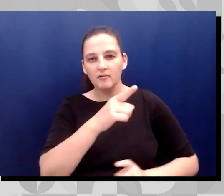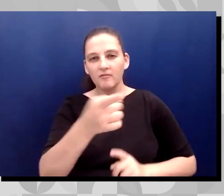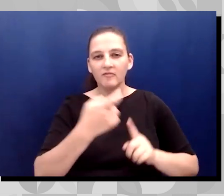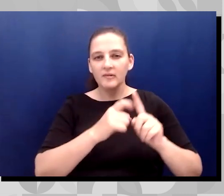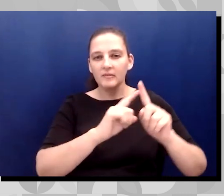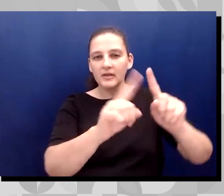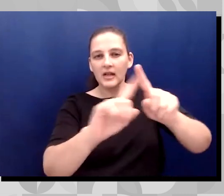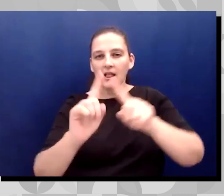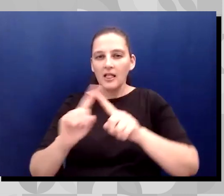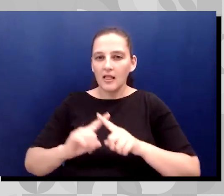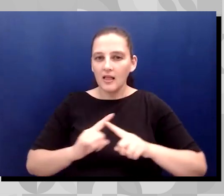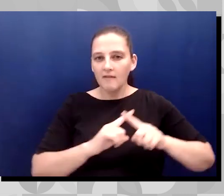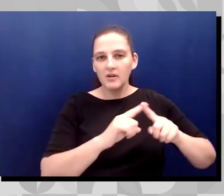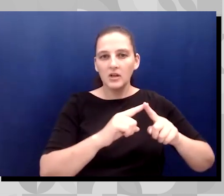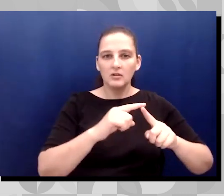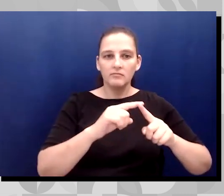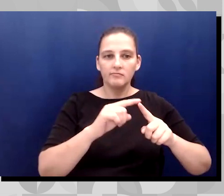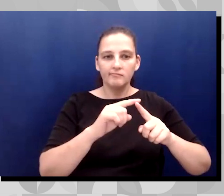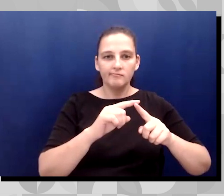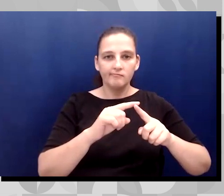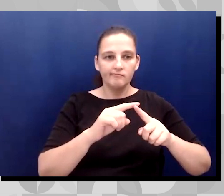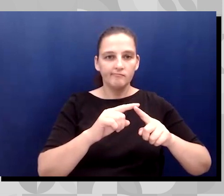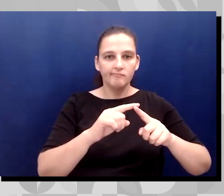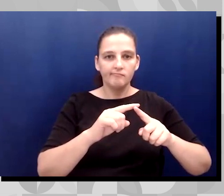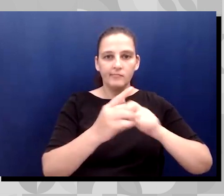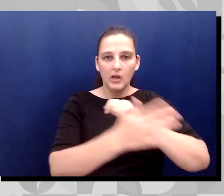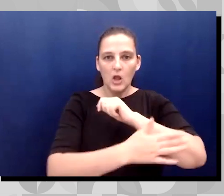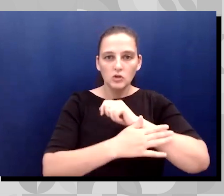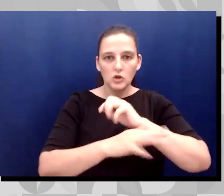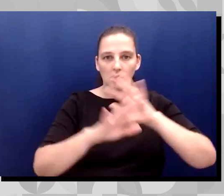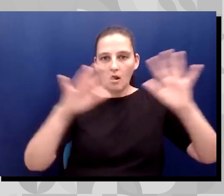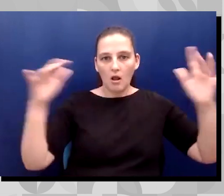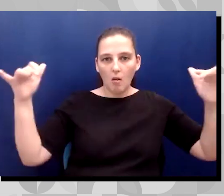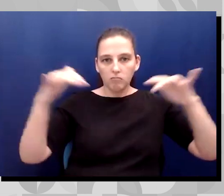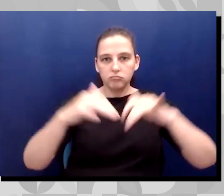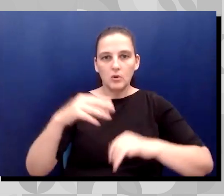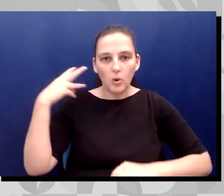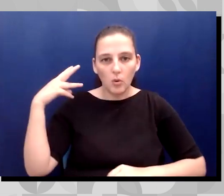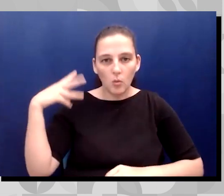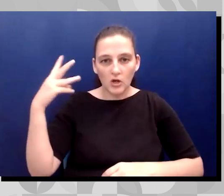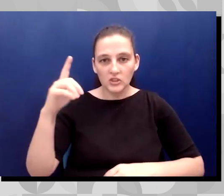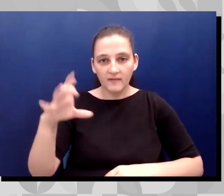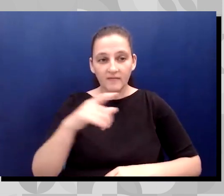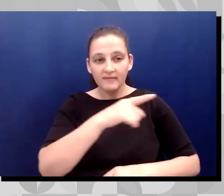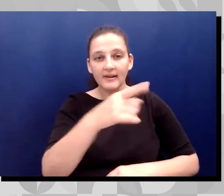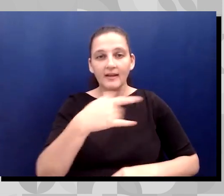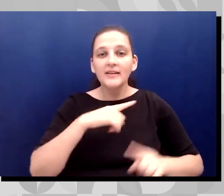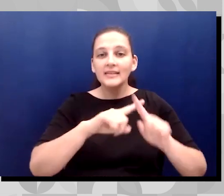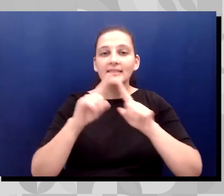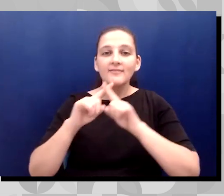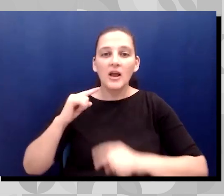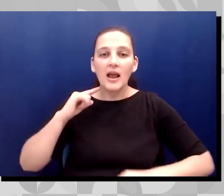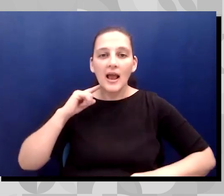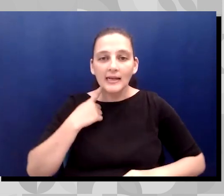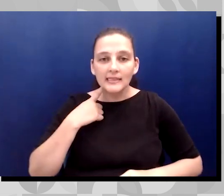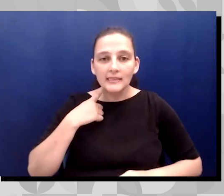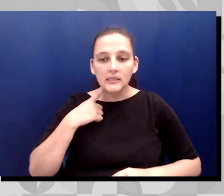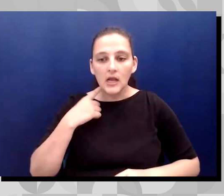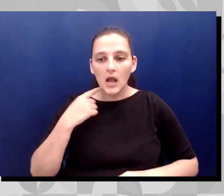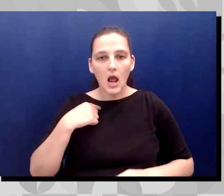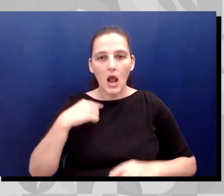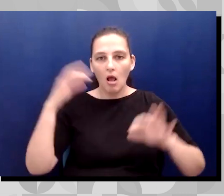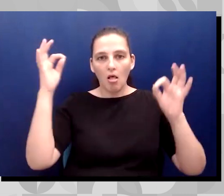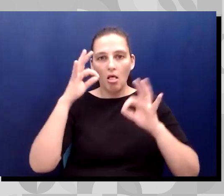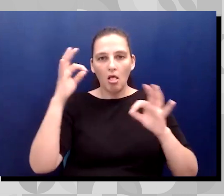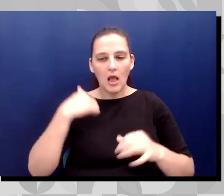DC and the people in my class, they had accents. And I had no idea that I was even trying to like,